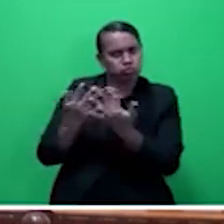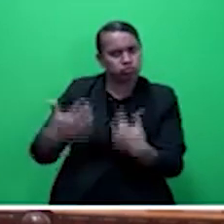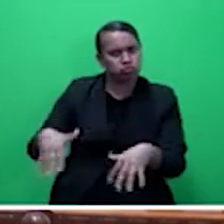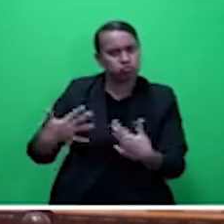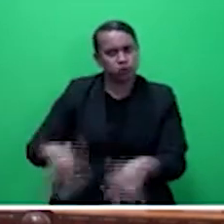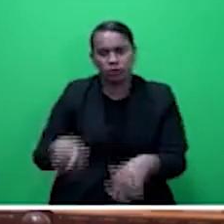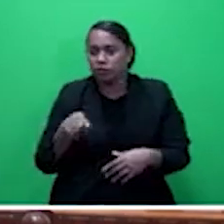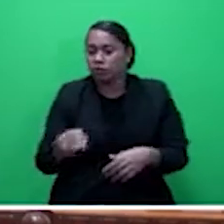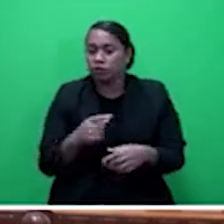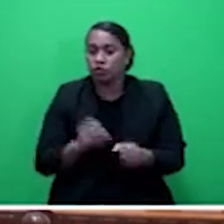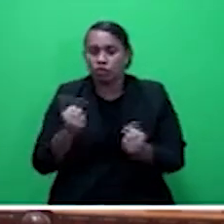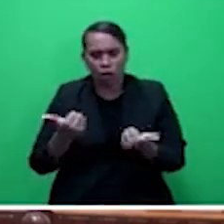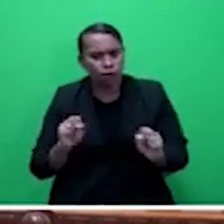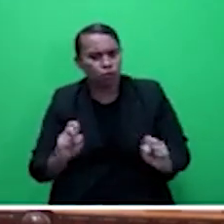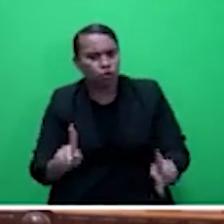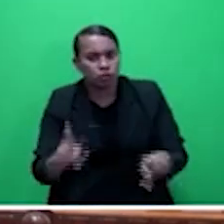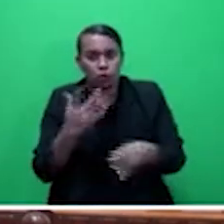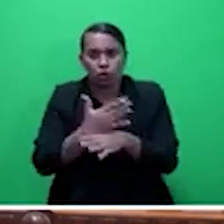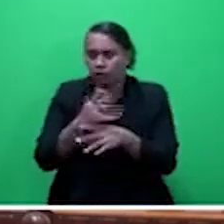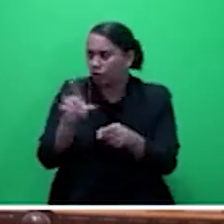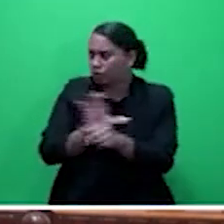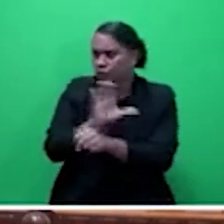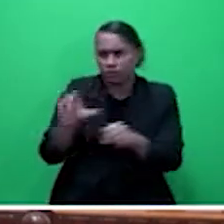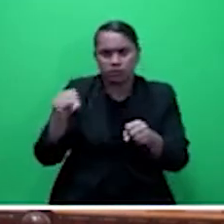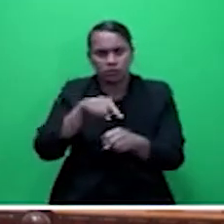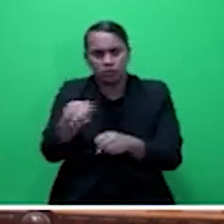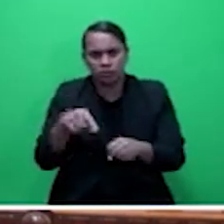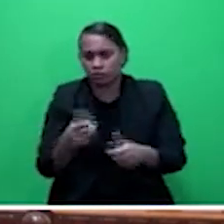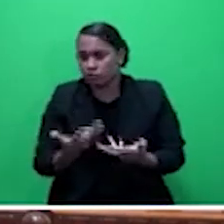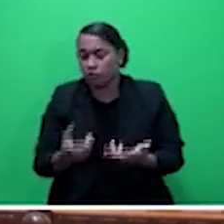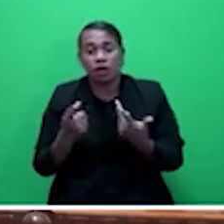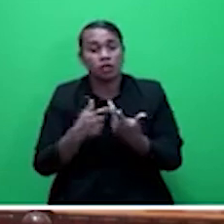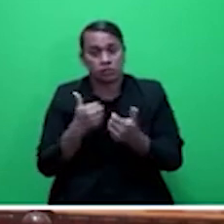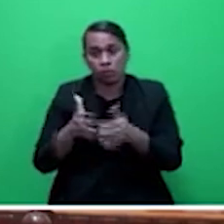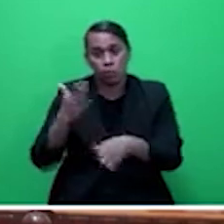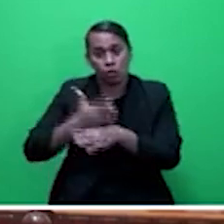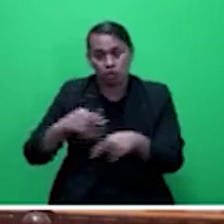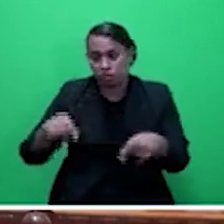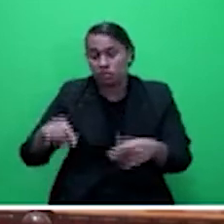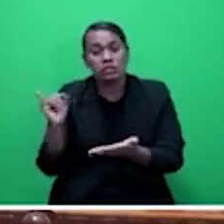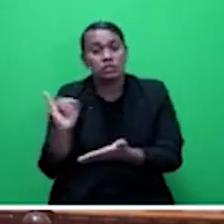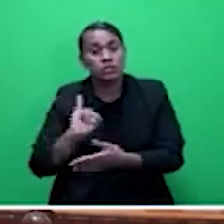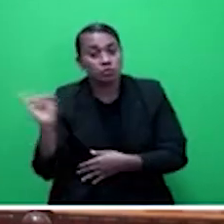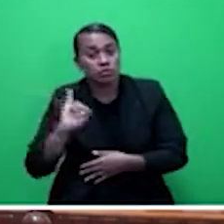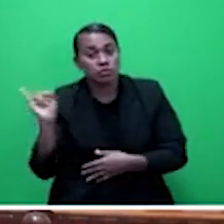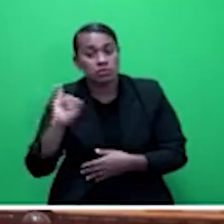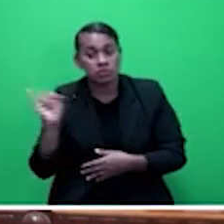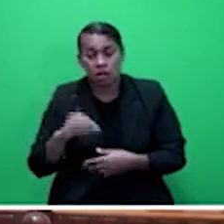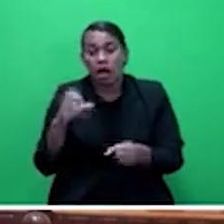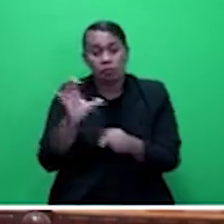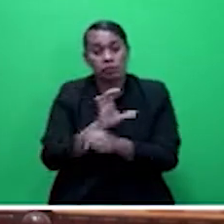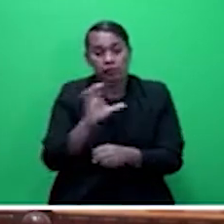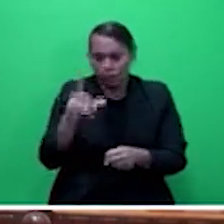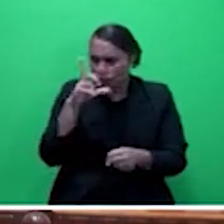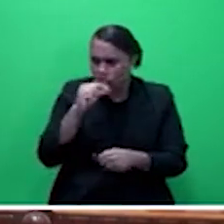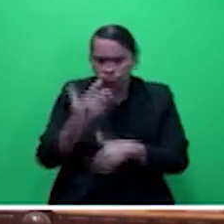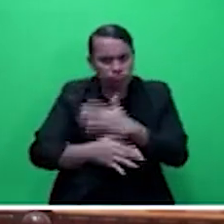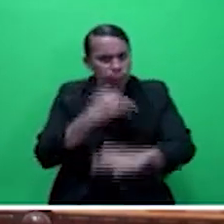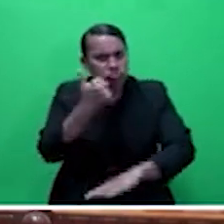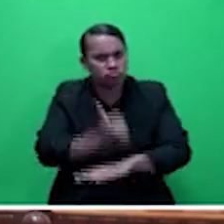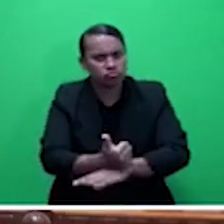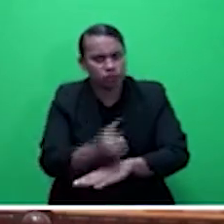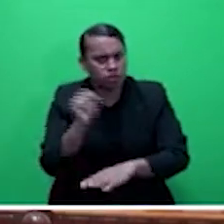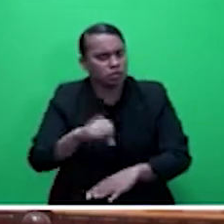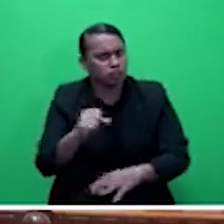other companies in Fiji to start up insurance companies. I think, I believe that sometime back,